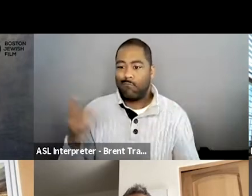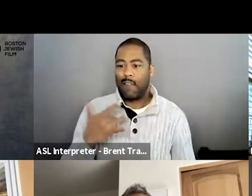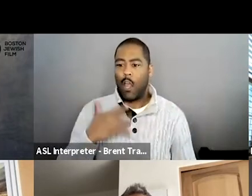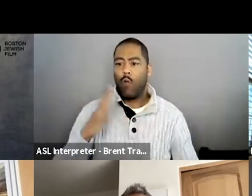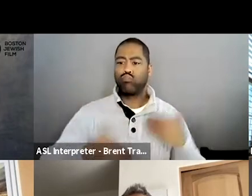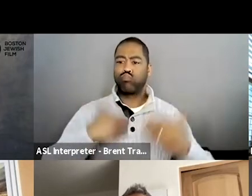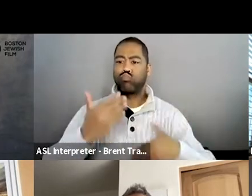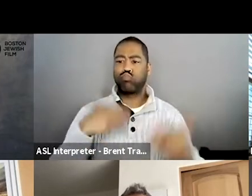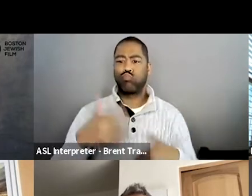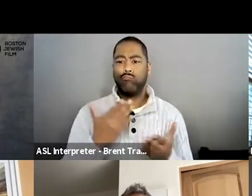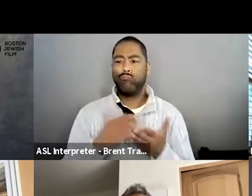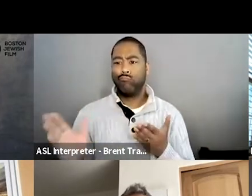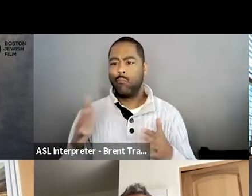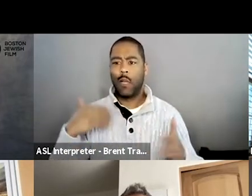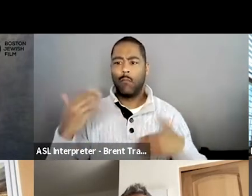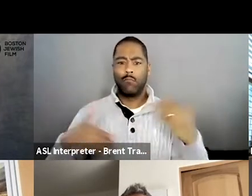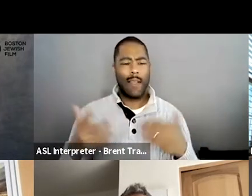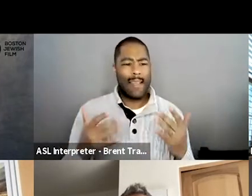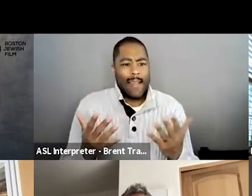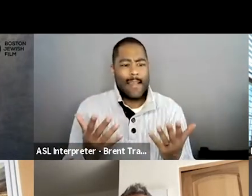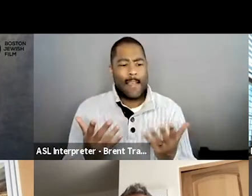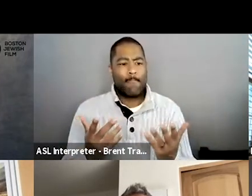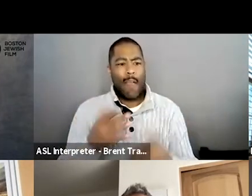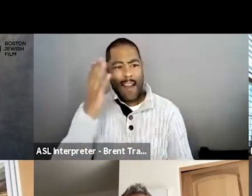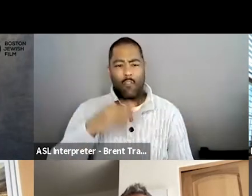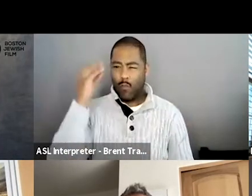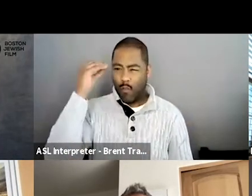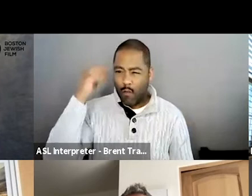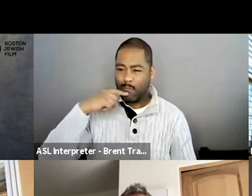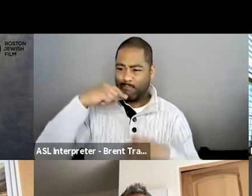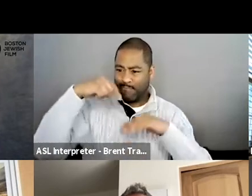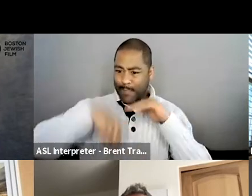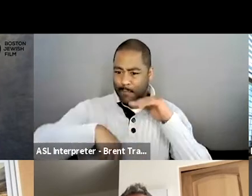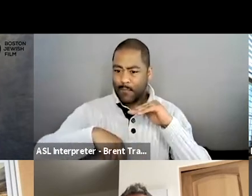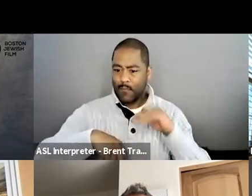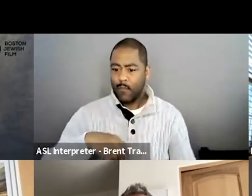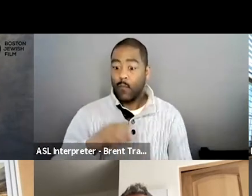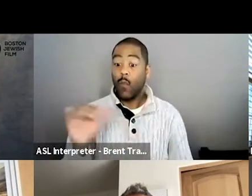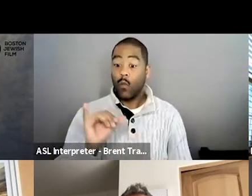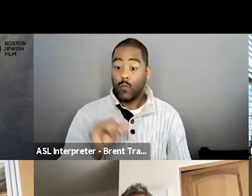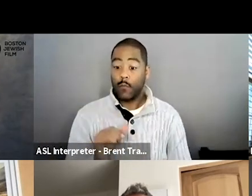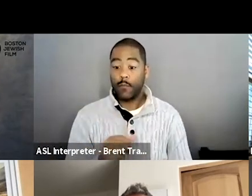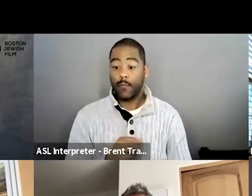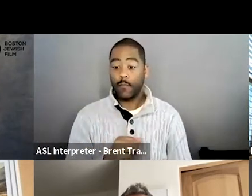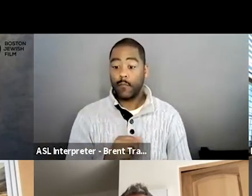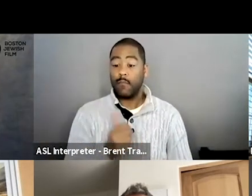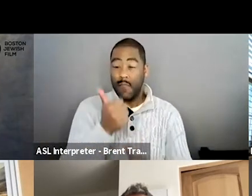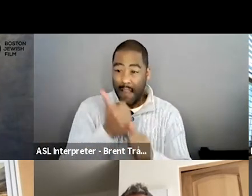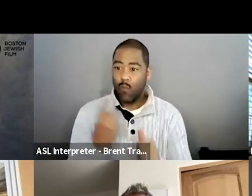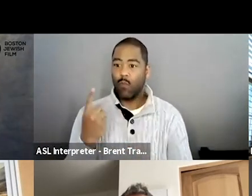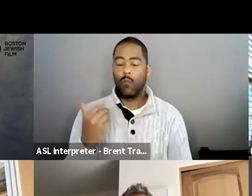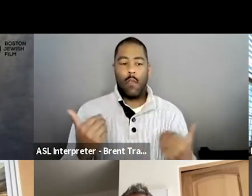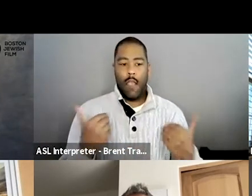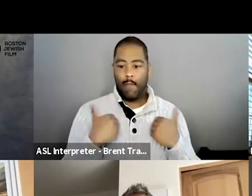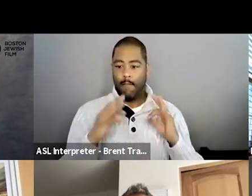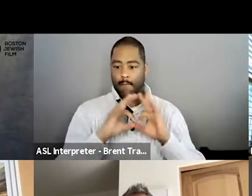another family. I think everyone has, you know, something going on that could be, you know, a struggle or